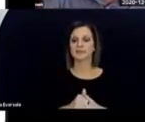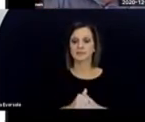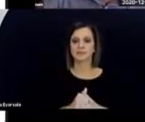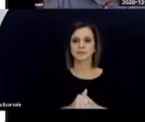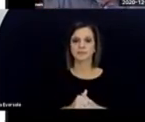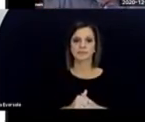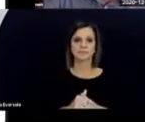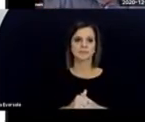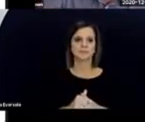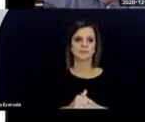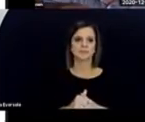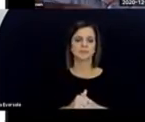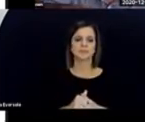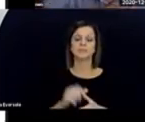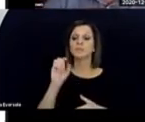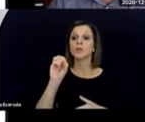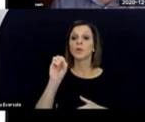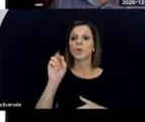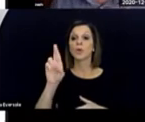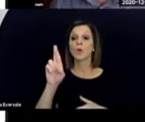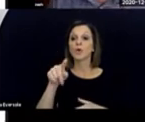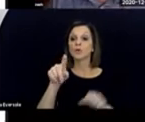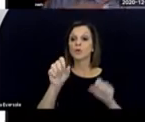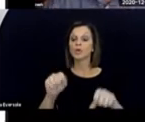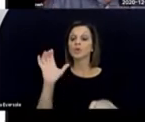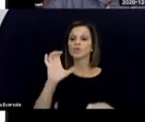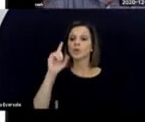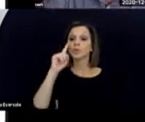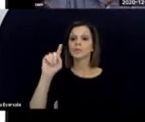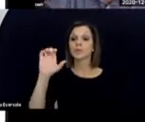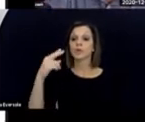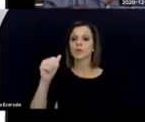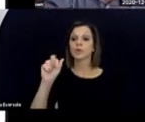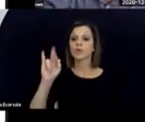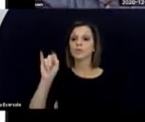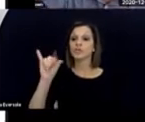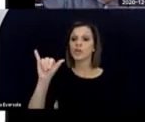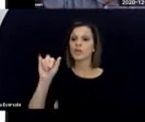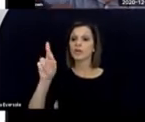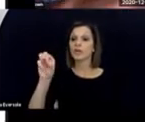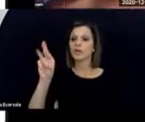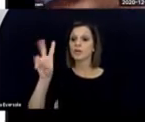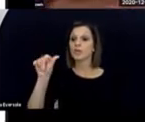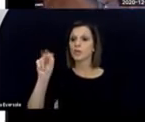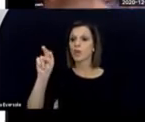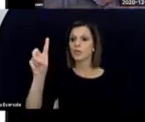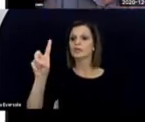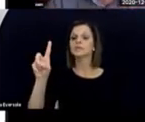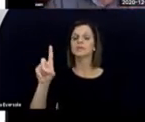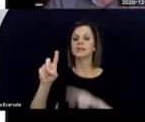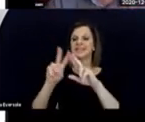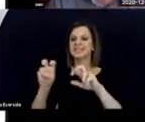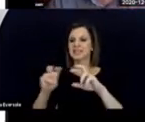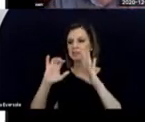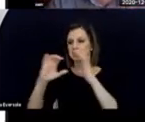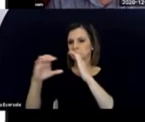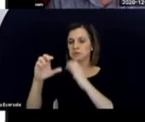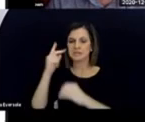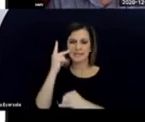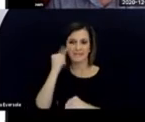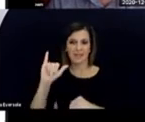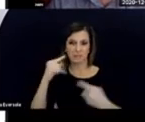published a number of things, but this should come up. Or you could search Charity Rowland assessing communication